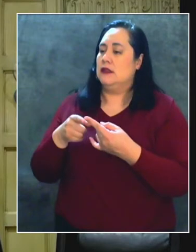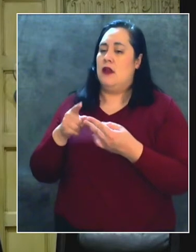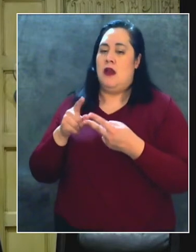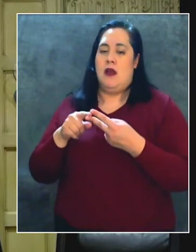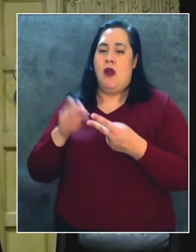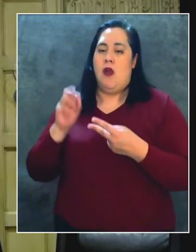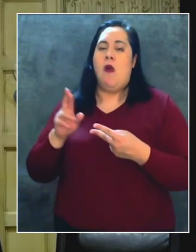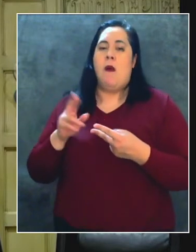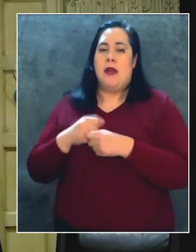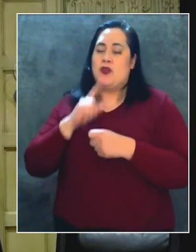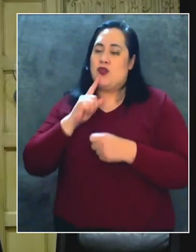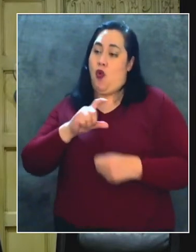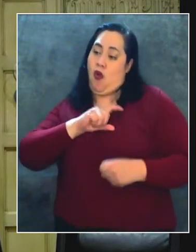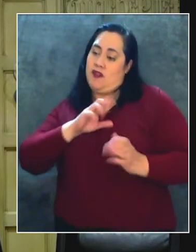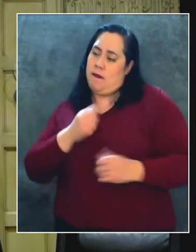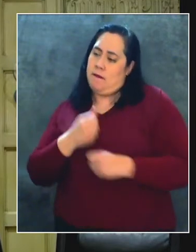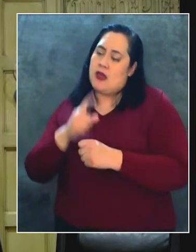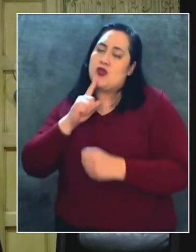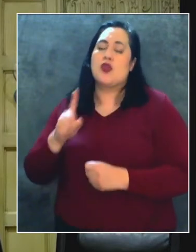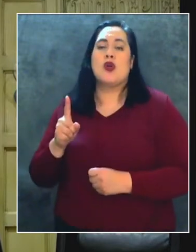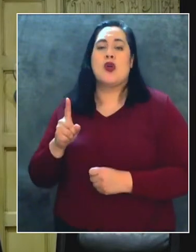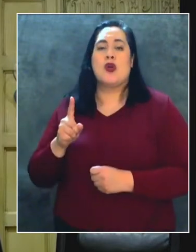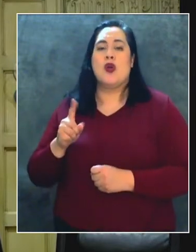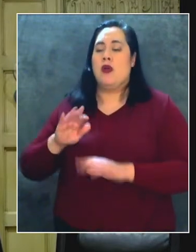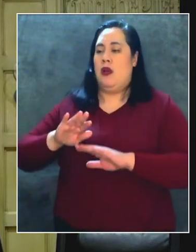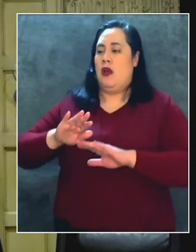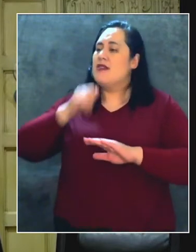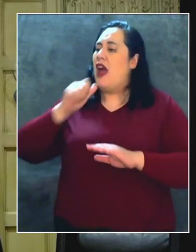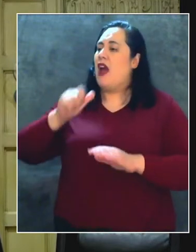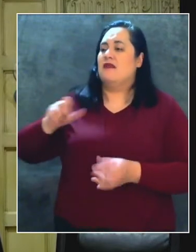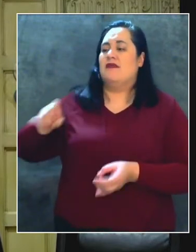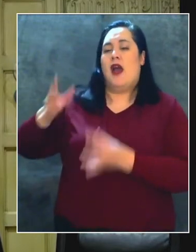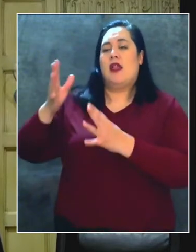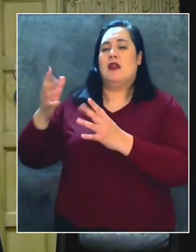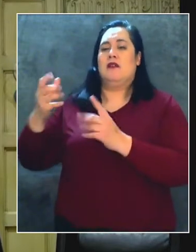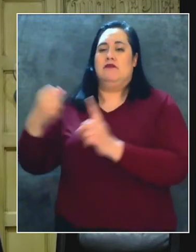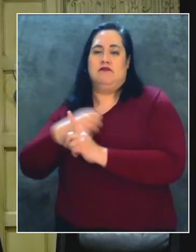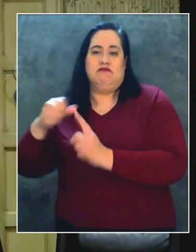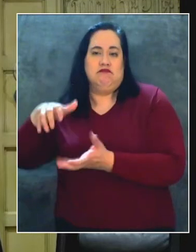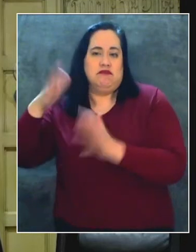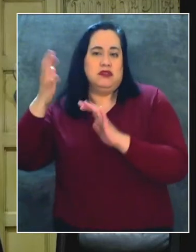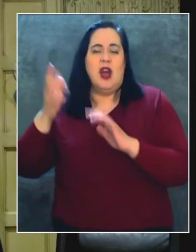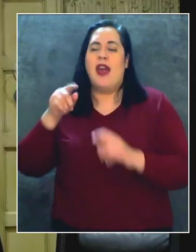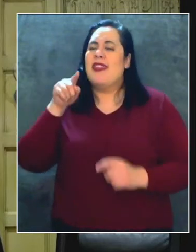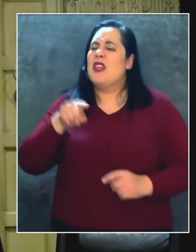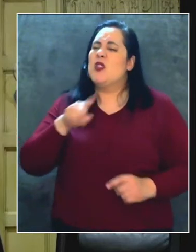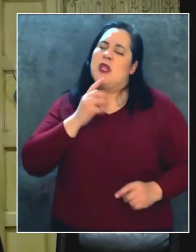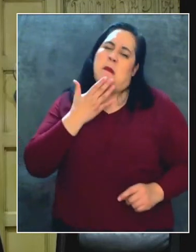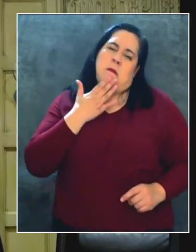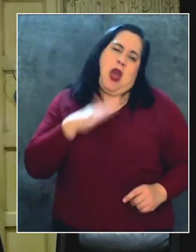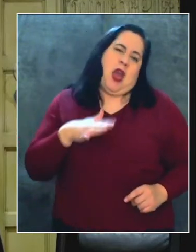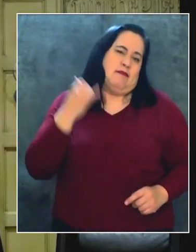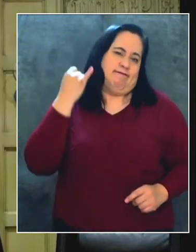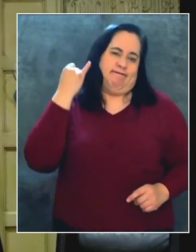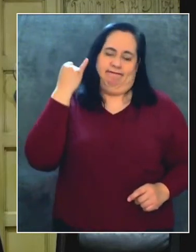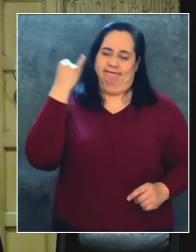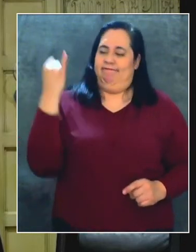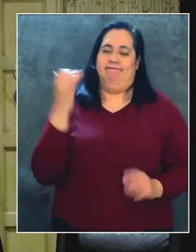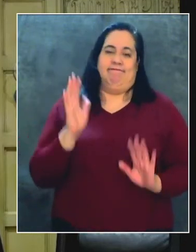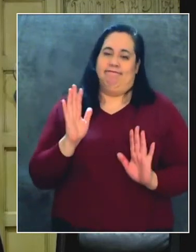it's our officers ensuring that there's not physical violence or anything else. This is just a bad recipe and